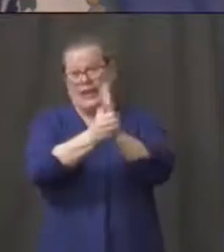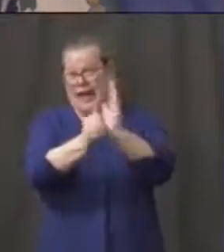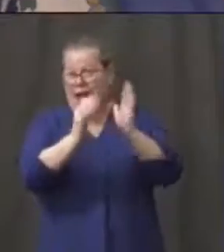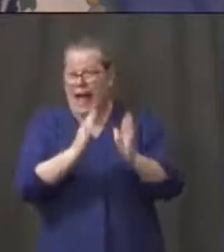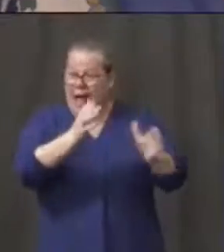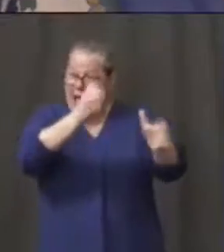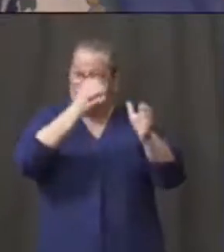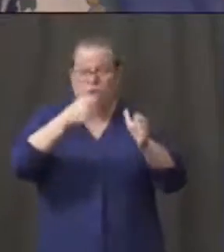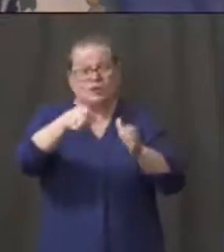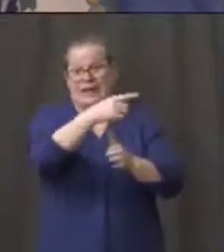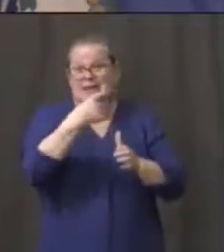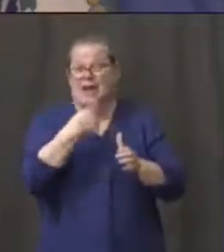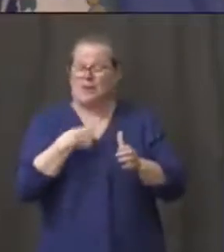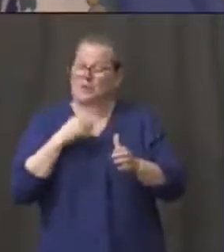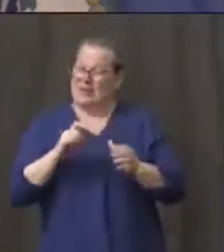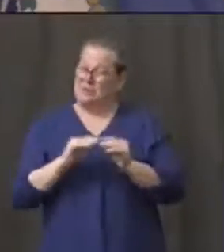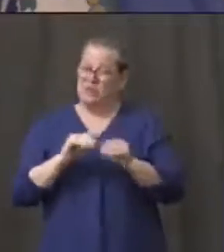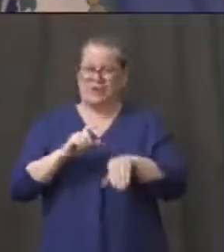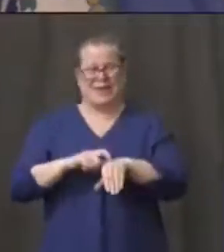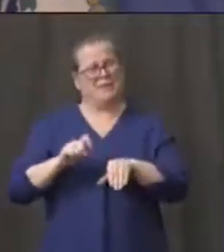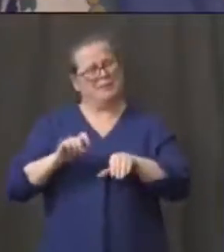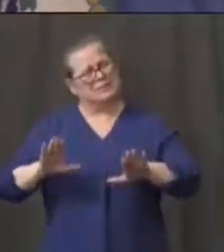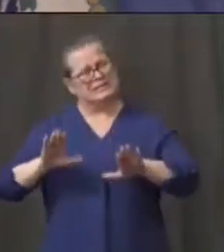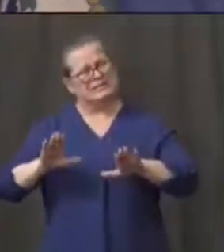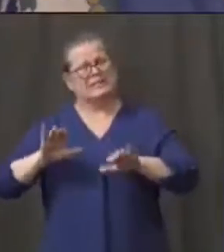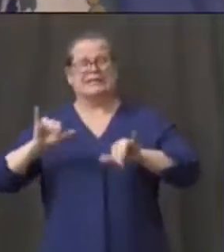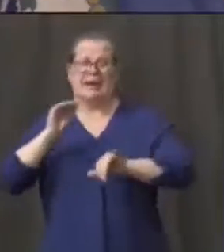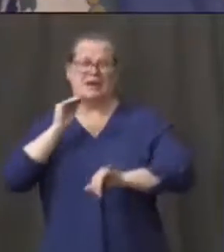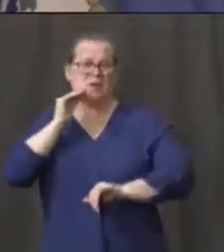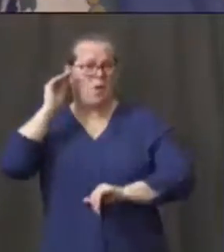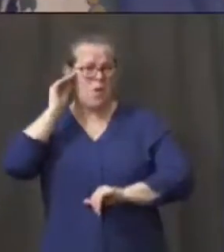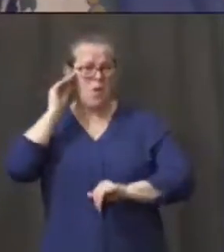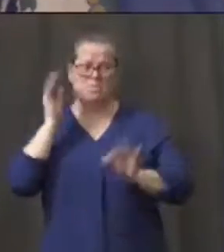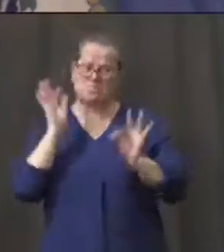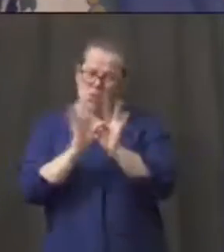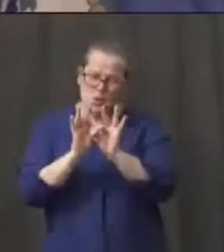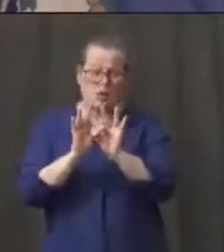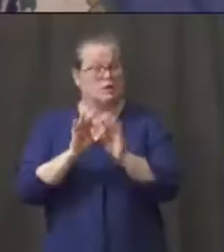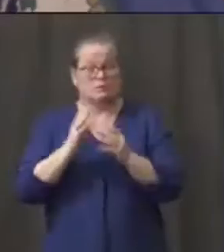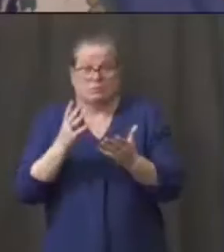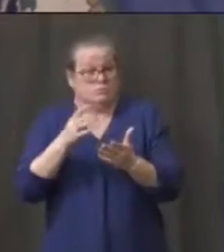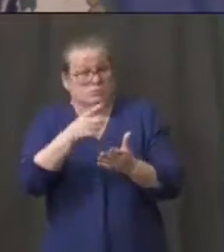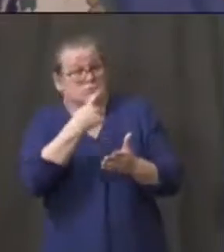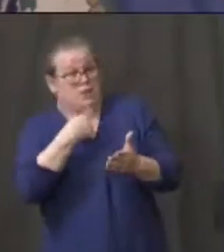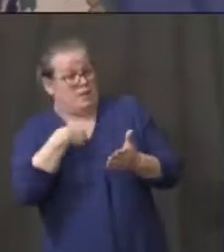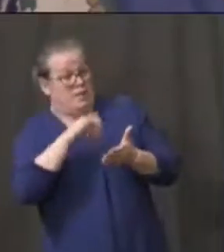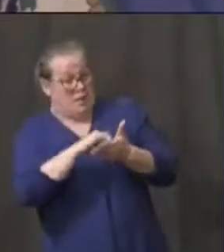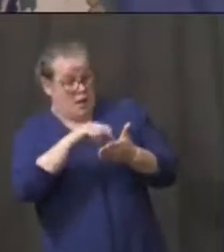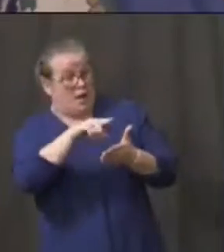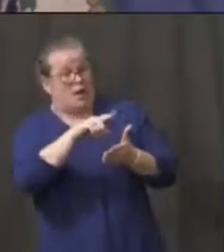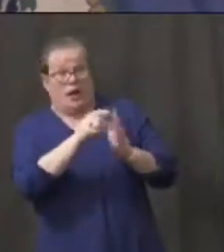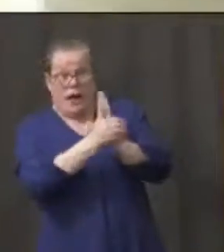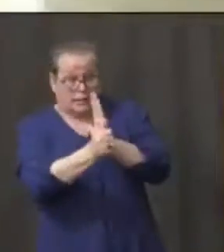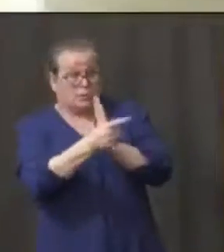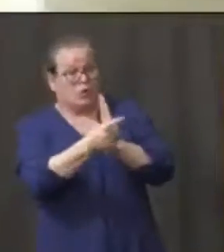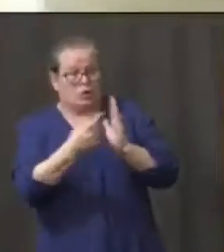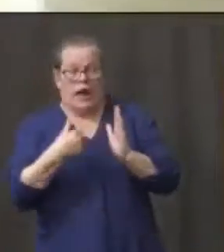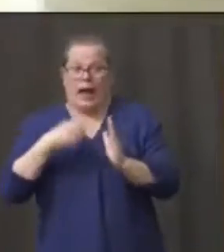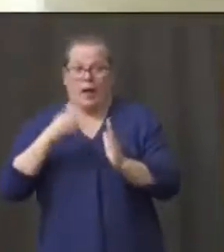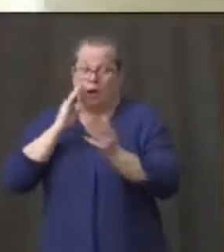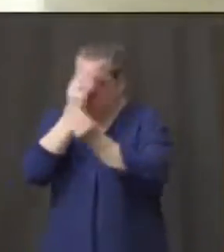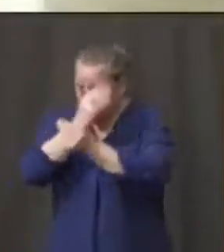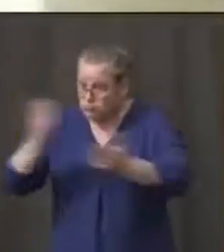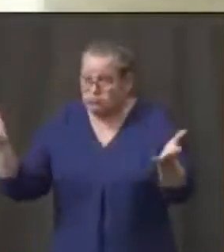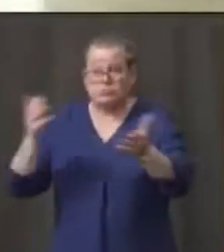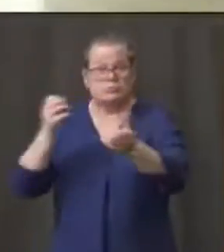to flatten that curve, make sure a loved one will have a bed waiting for them if they need it to keep safe. So do you think the weather has